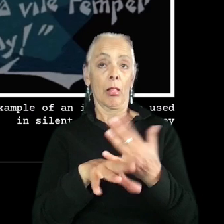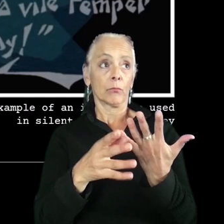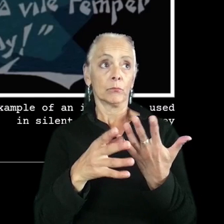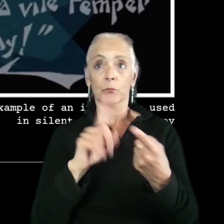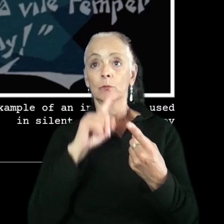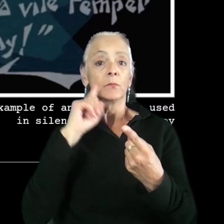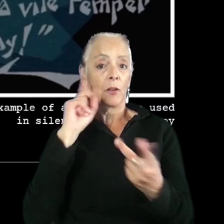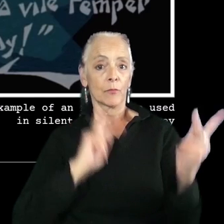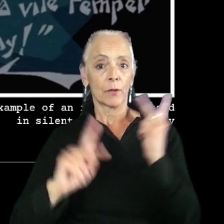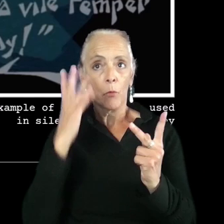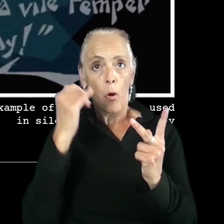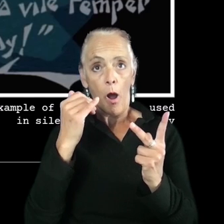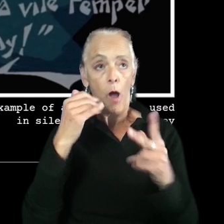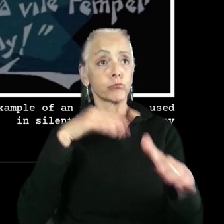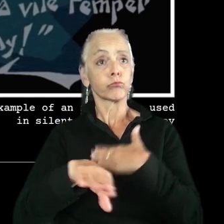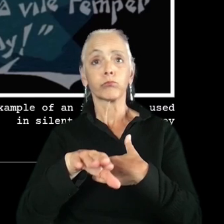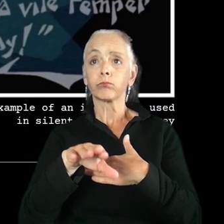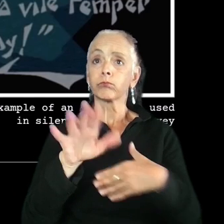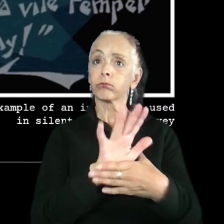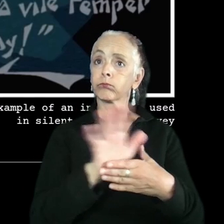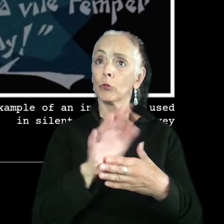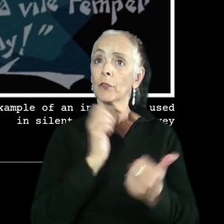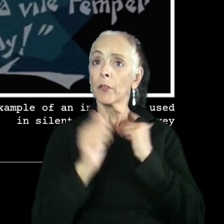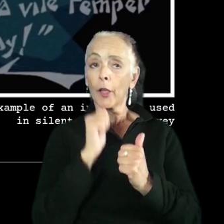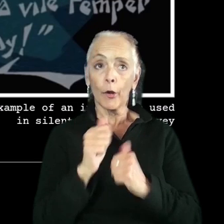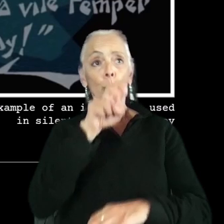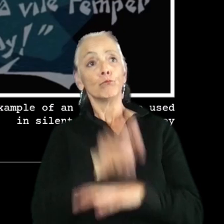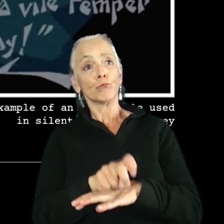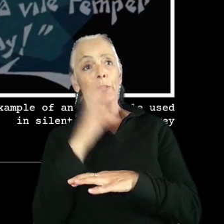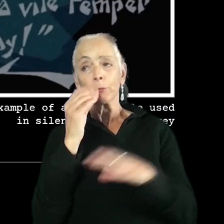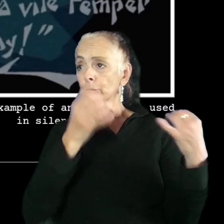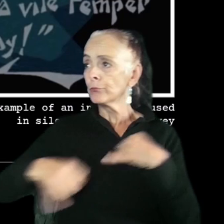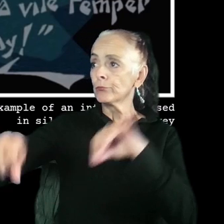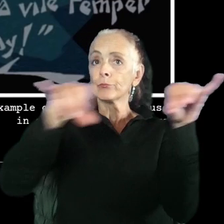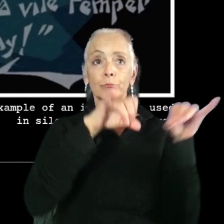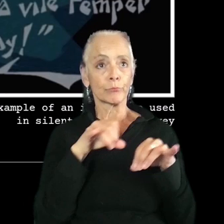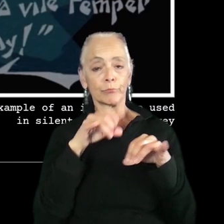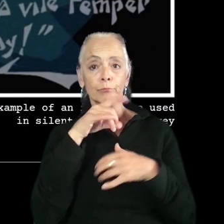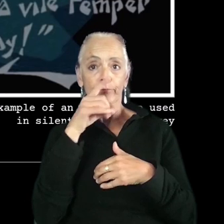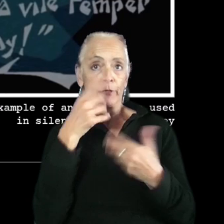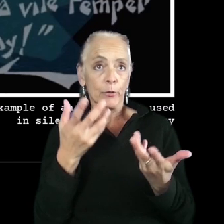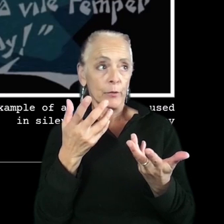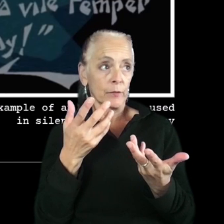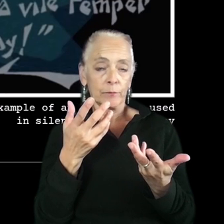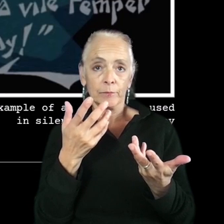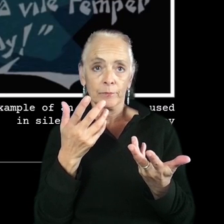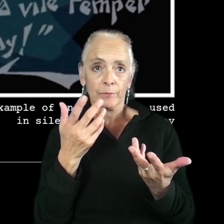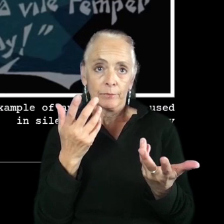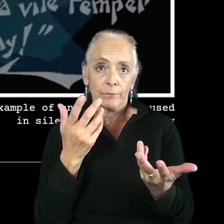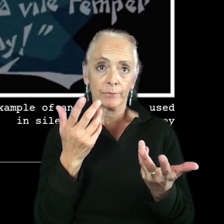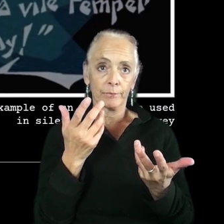deaf people because they could go to the cinema and experience a very similar type of experience as any other of the theater goers at the time.